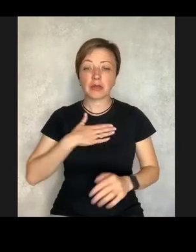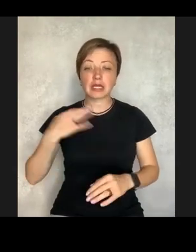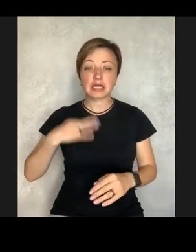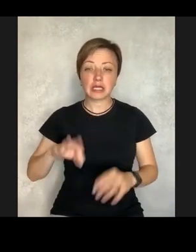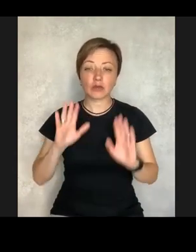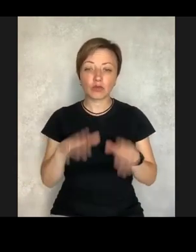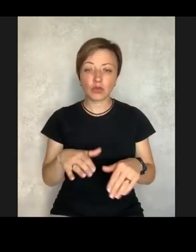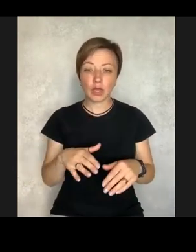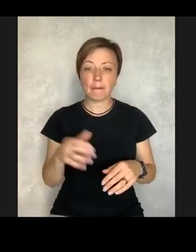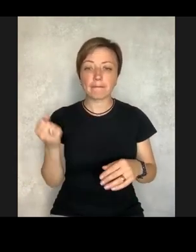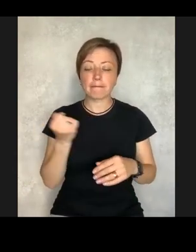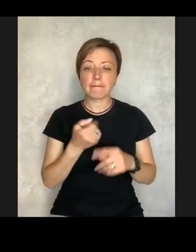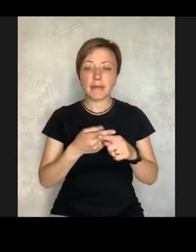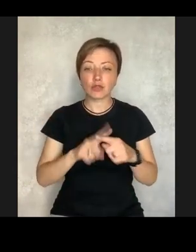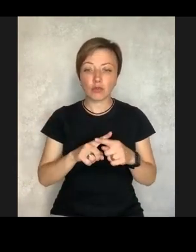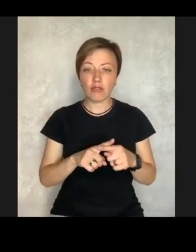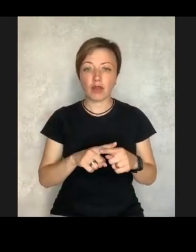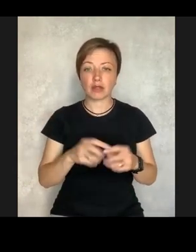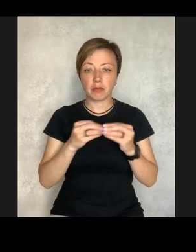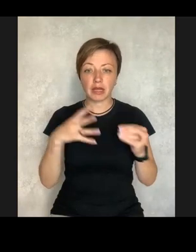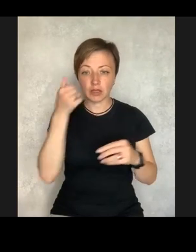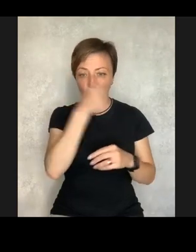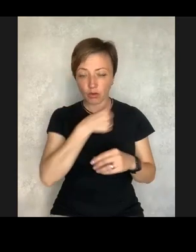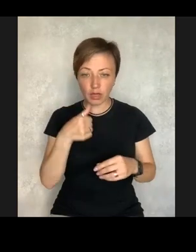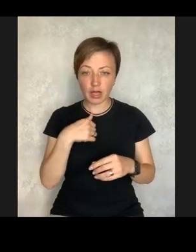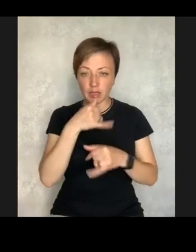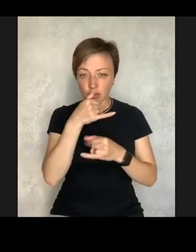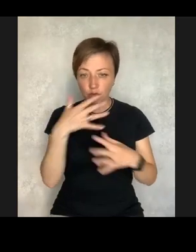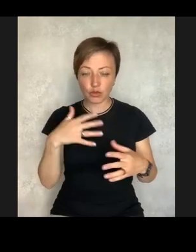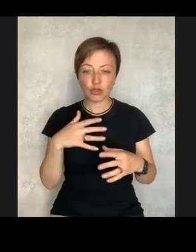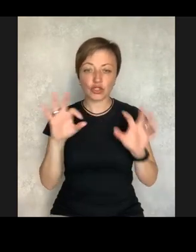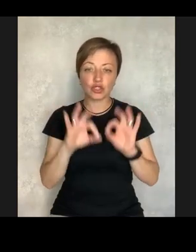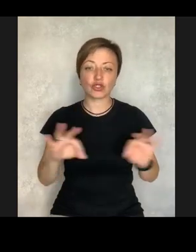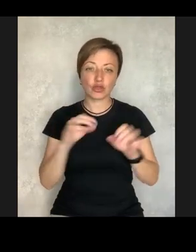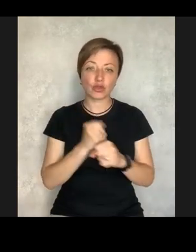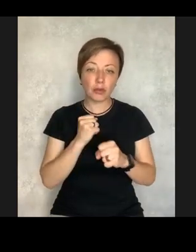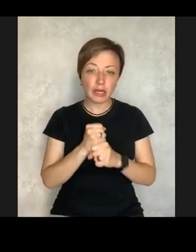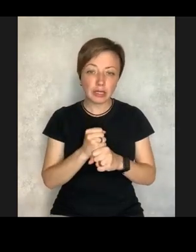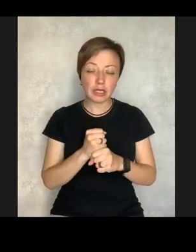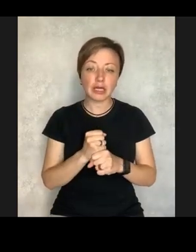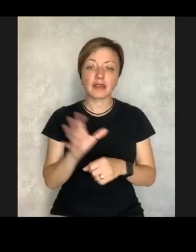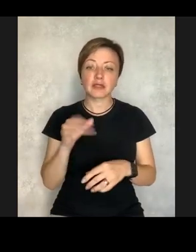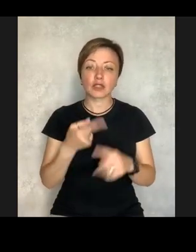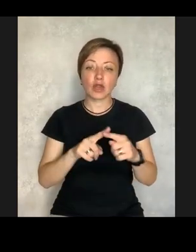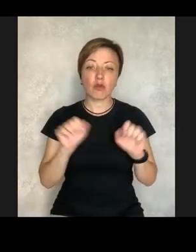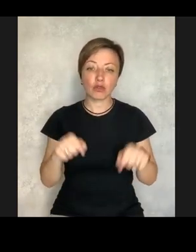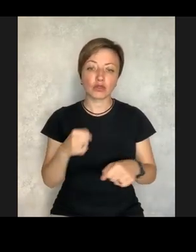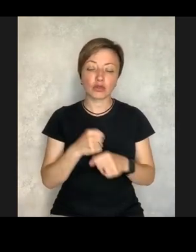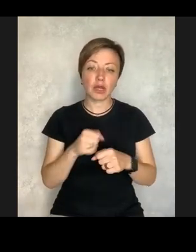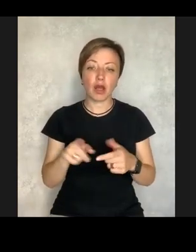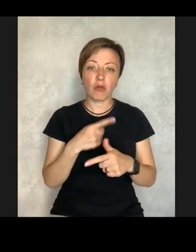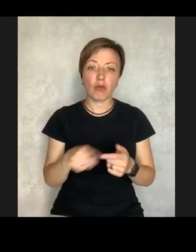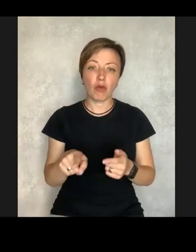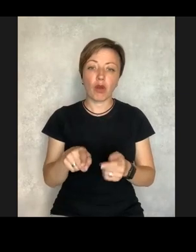horrible condition. So my son at the age of 15 will be masturbating in the middle of the store,